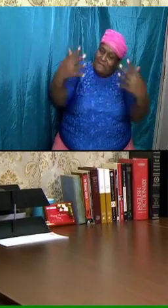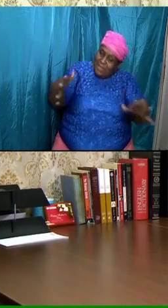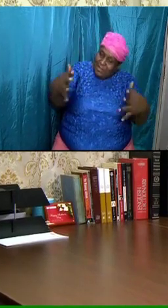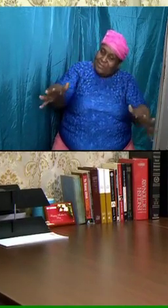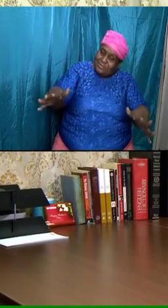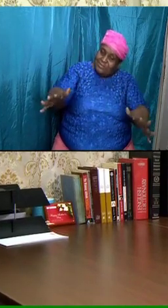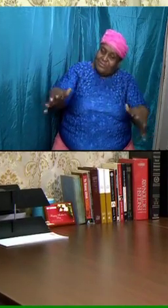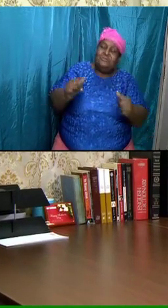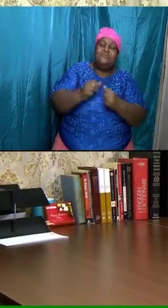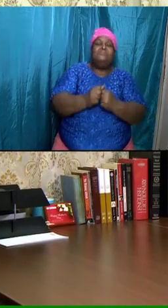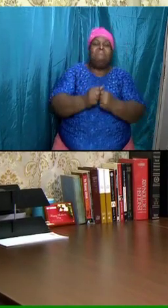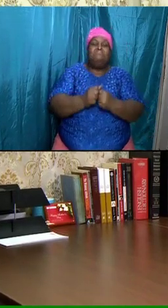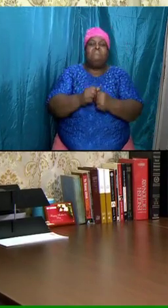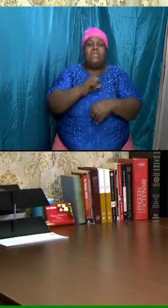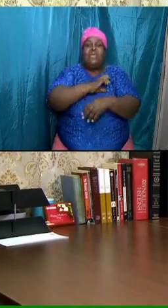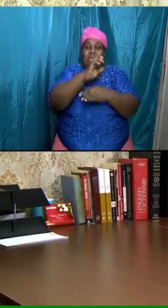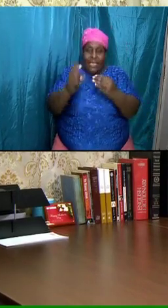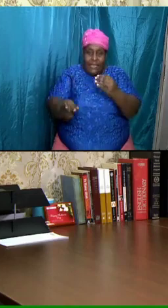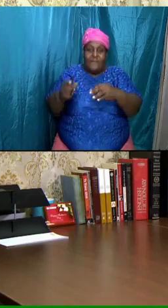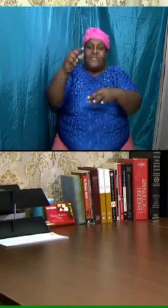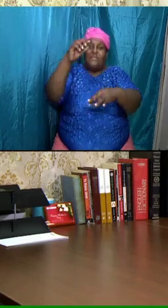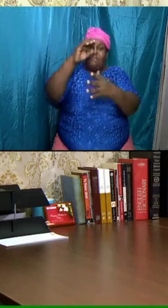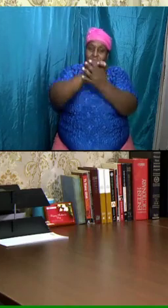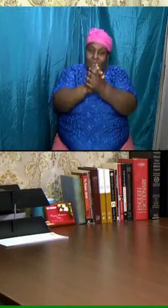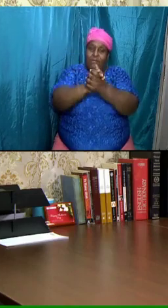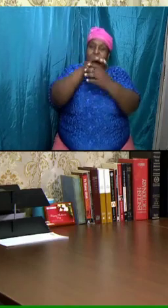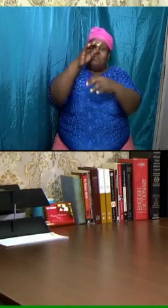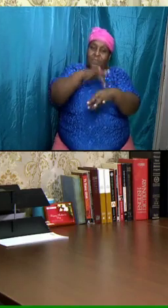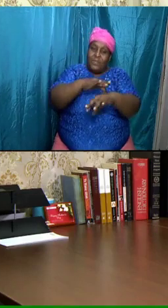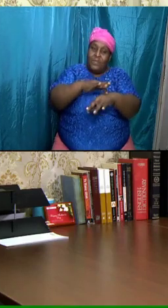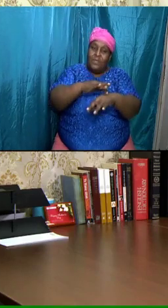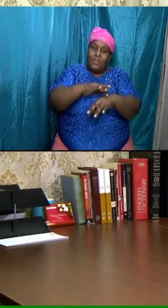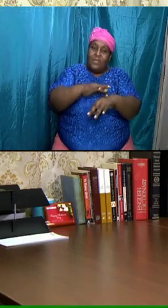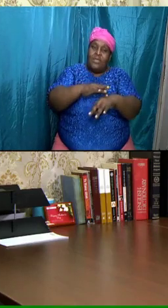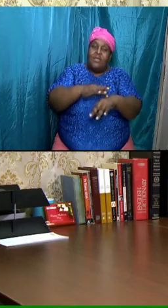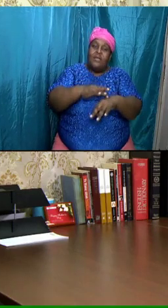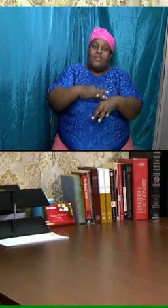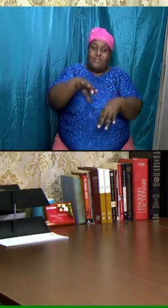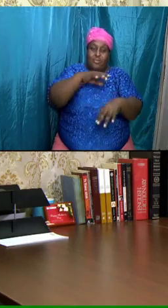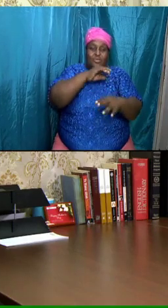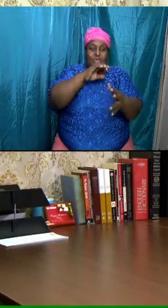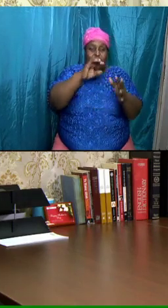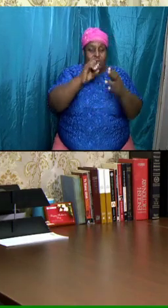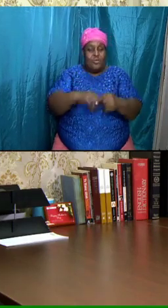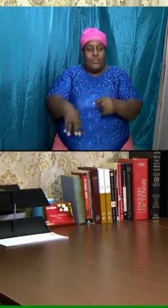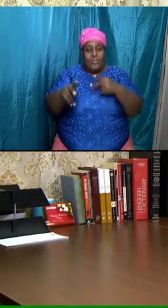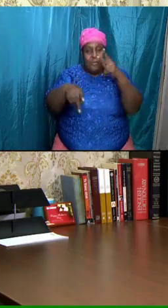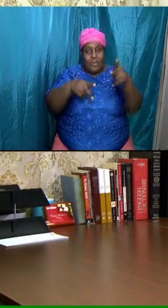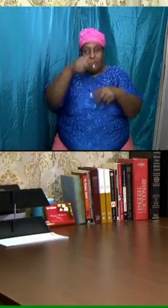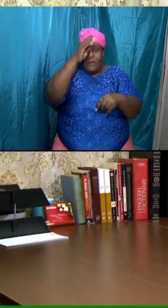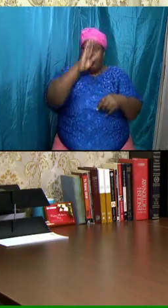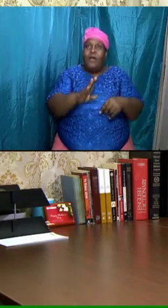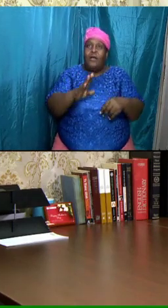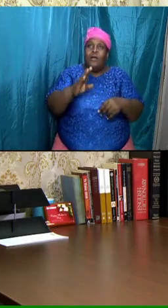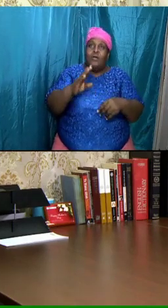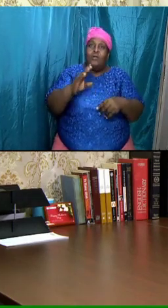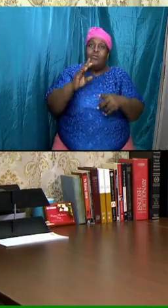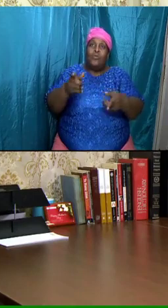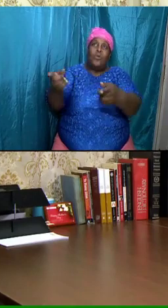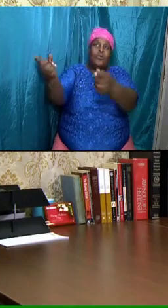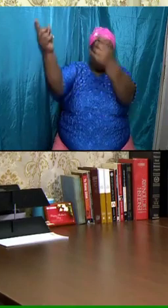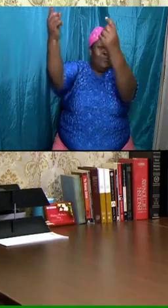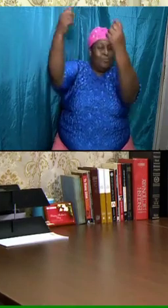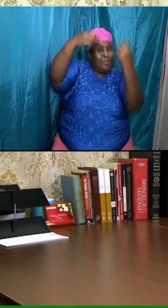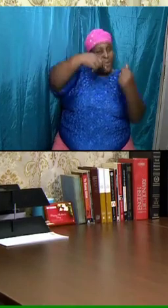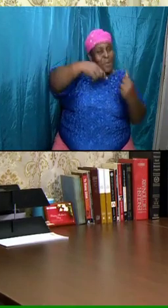period as I close we are going to be coming back the bible said in revelation yes after that